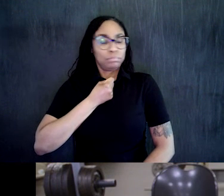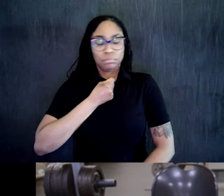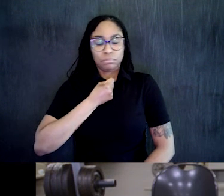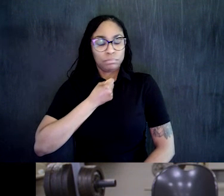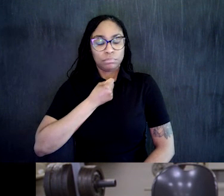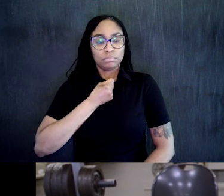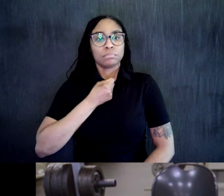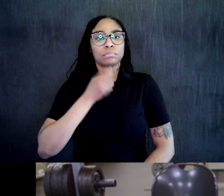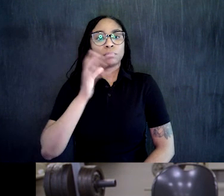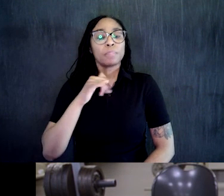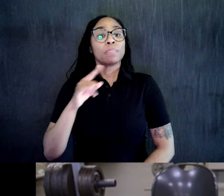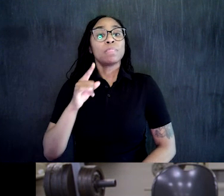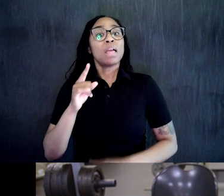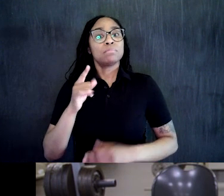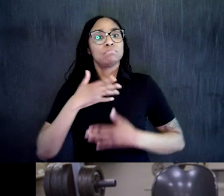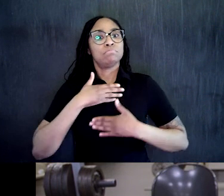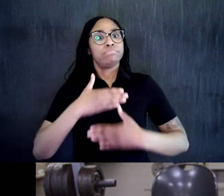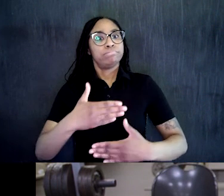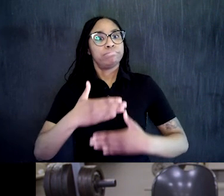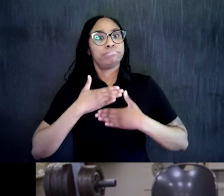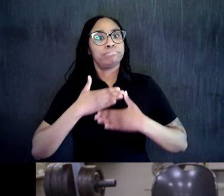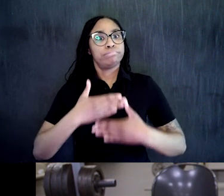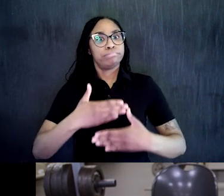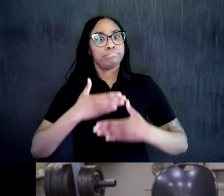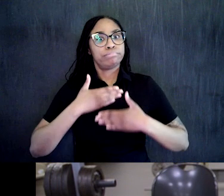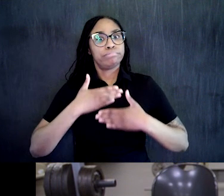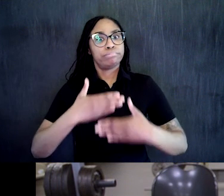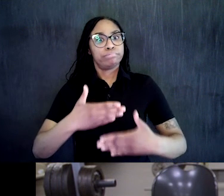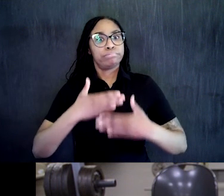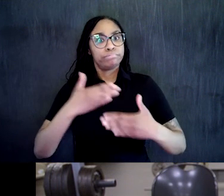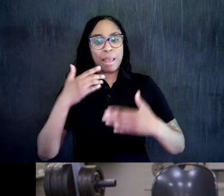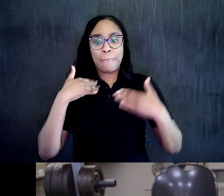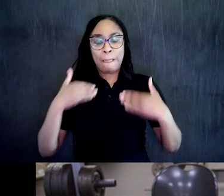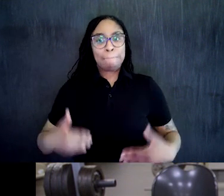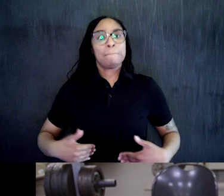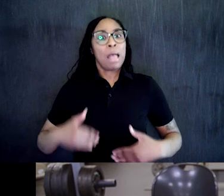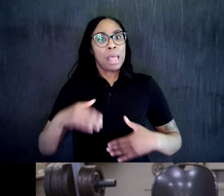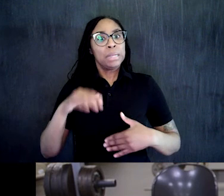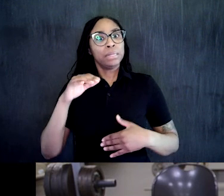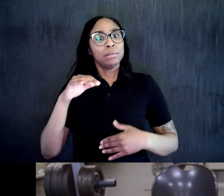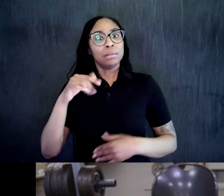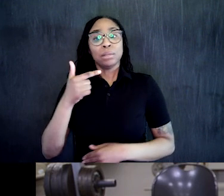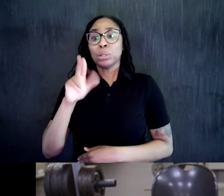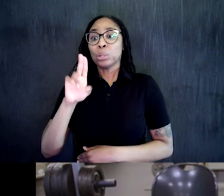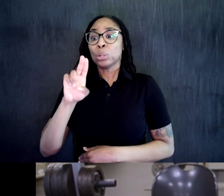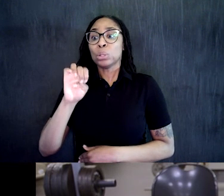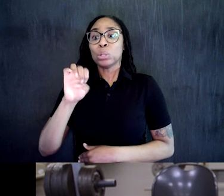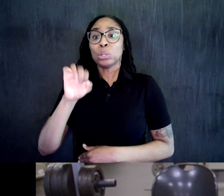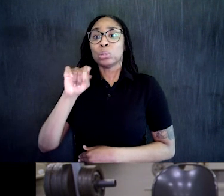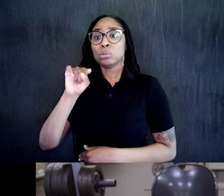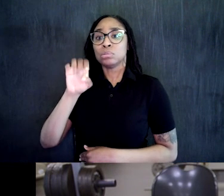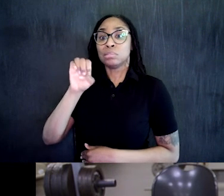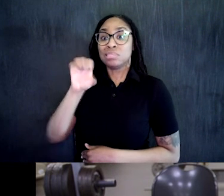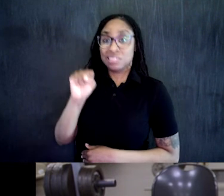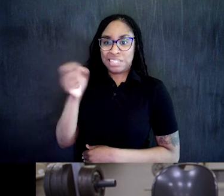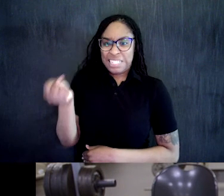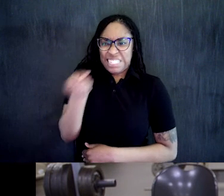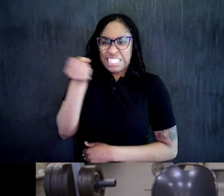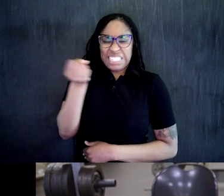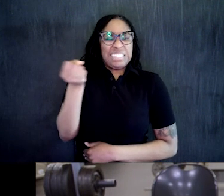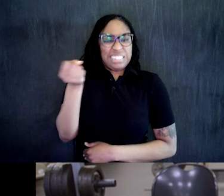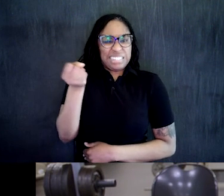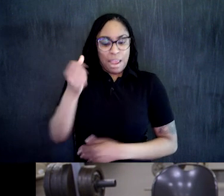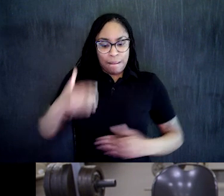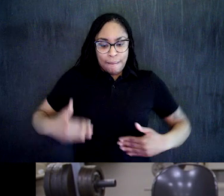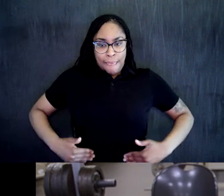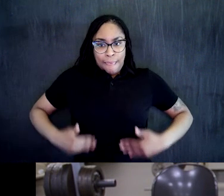those glutes nice and tight the whole time. Making sure we're keeping those abs nice and tight. Right. Core nice and tight the